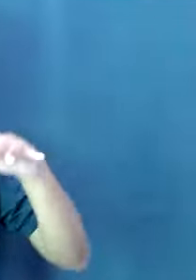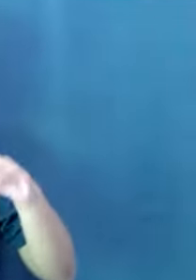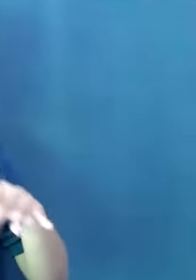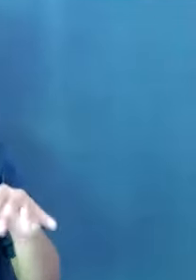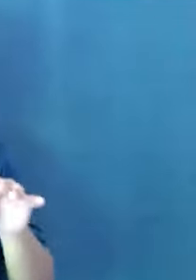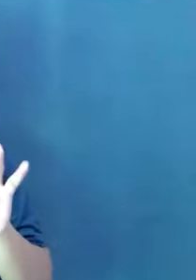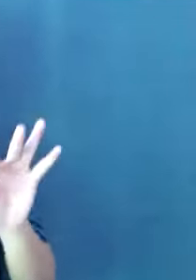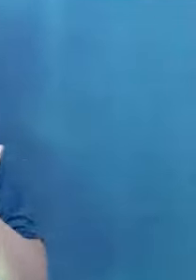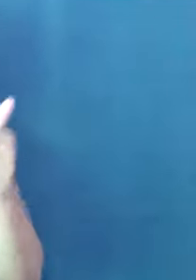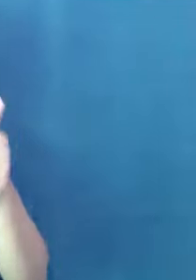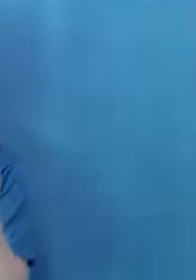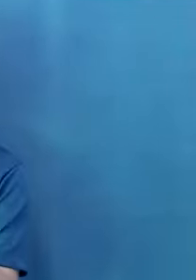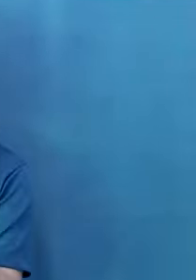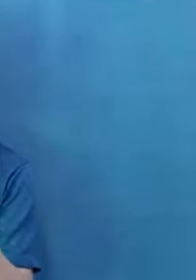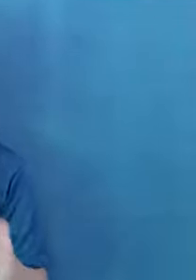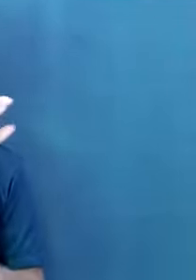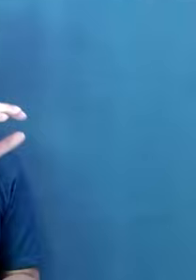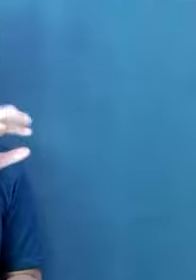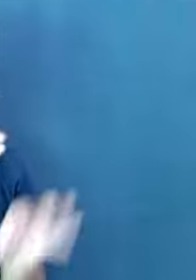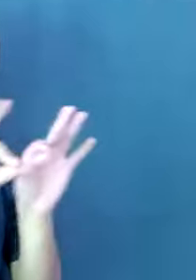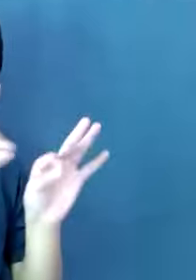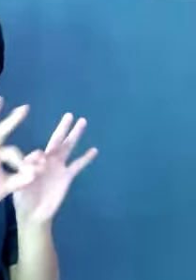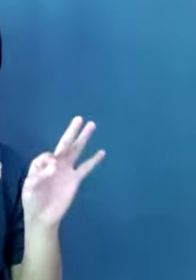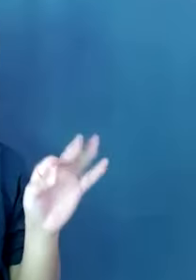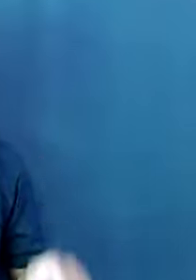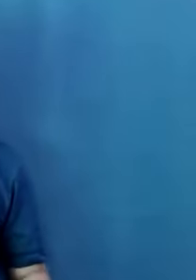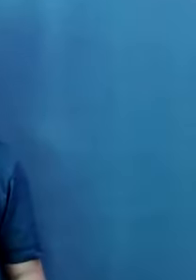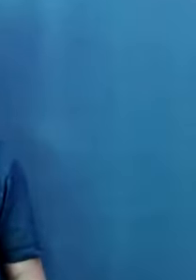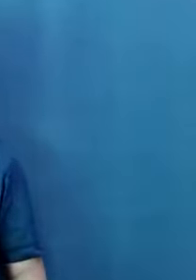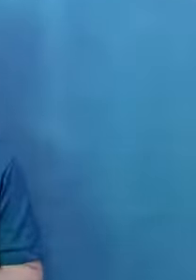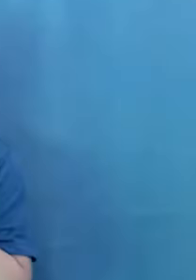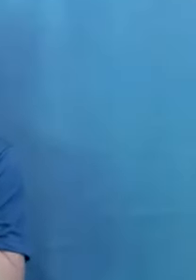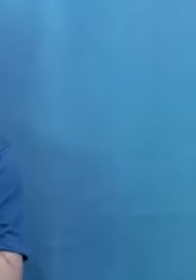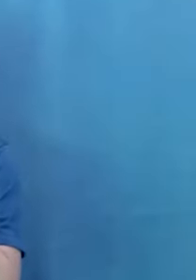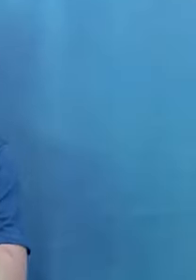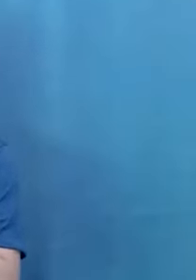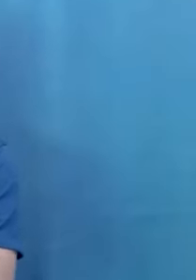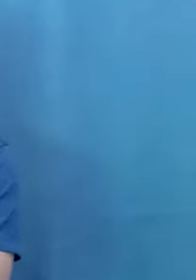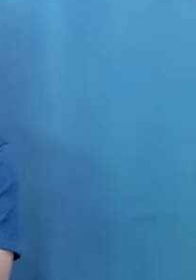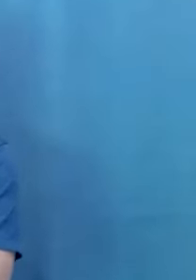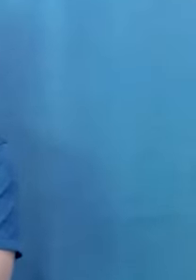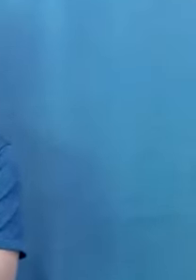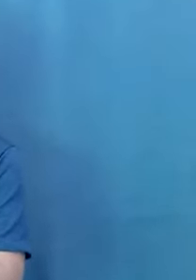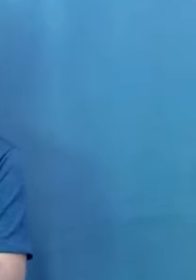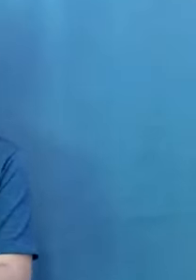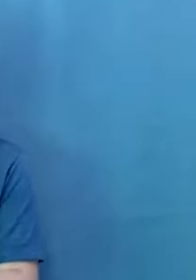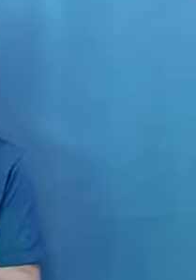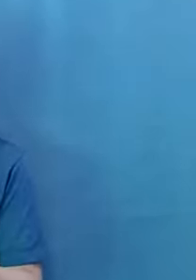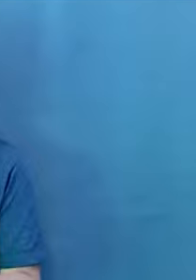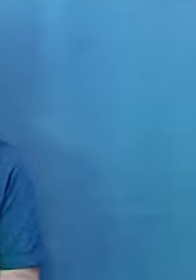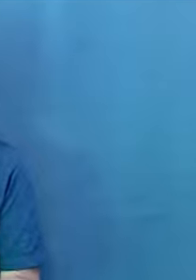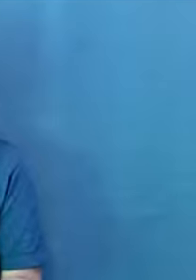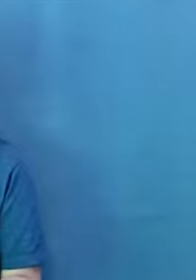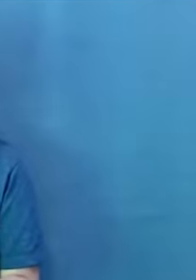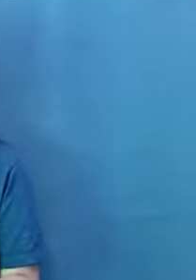is better? Maybe the best person to answer this, although I am knowledgeable of the answer, maybe it's a deaf person as